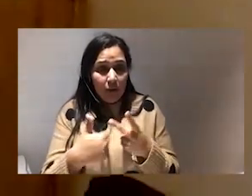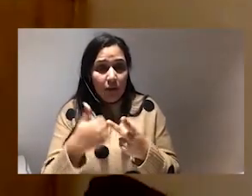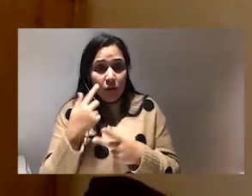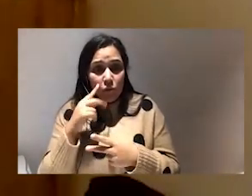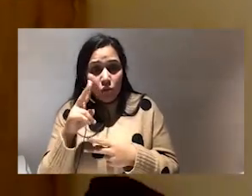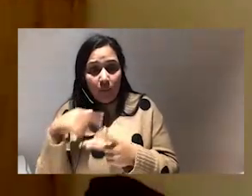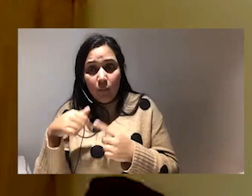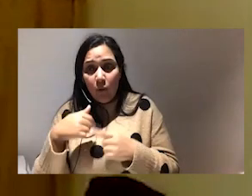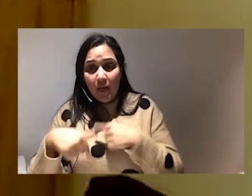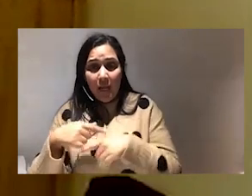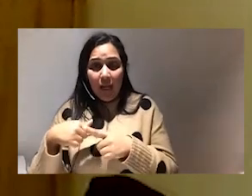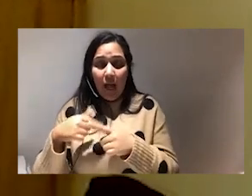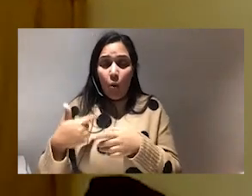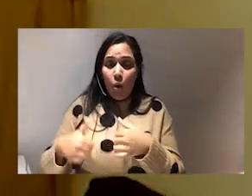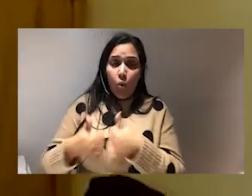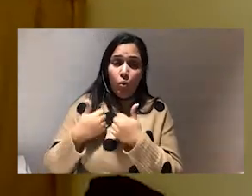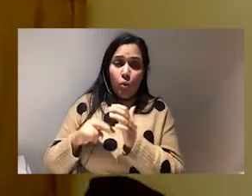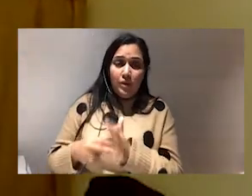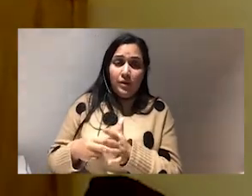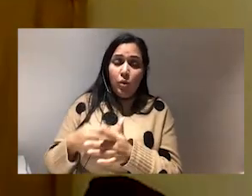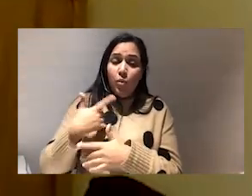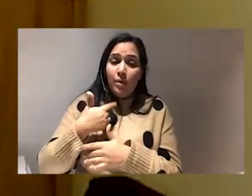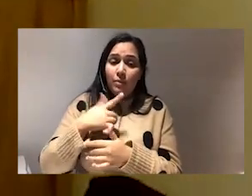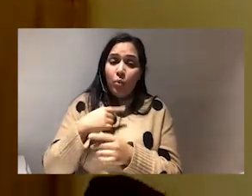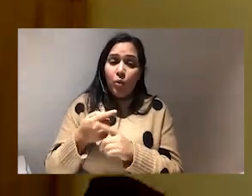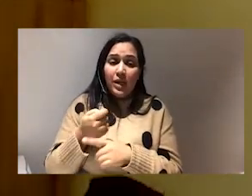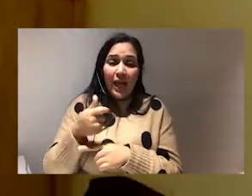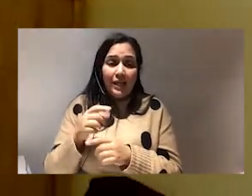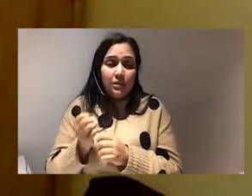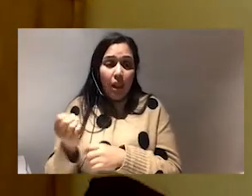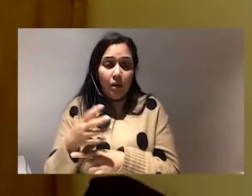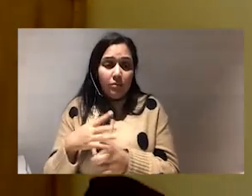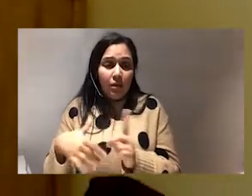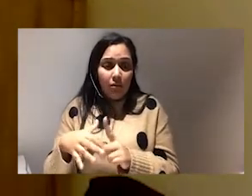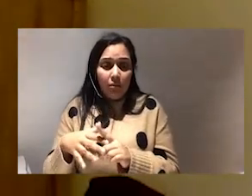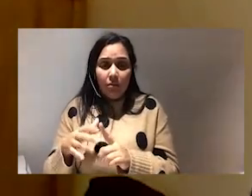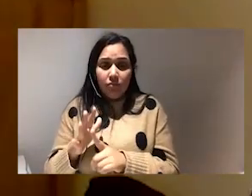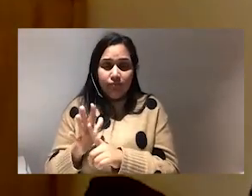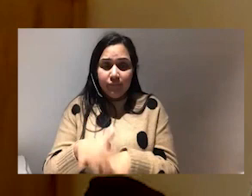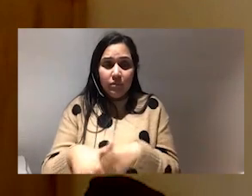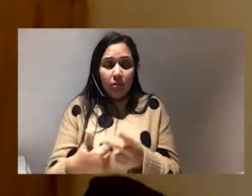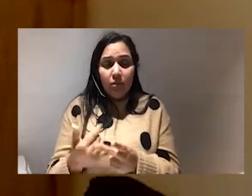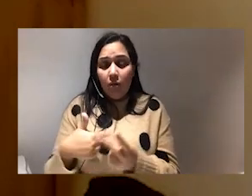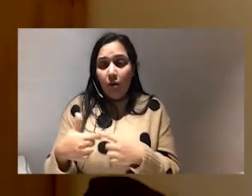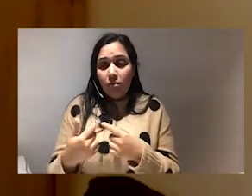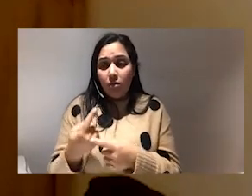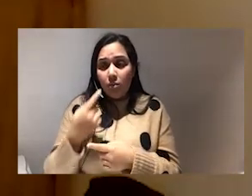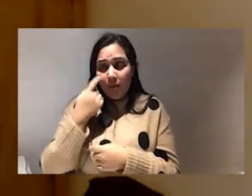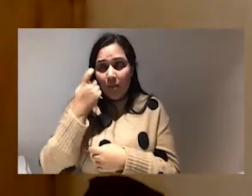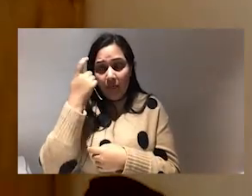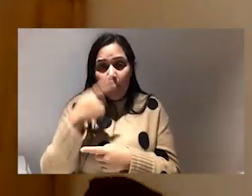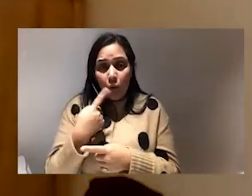also racially gaslight uh sister space and the whole situation has made me think about who is a friend or support to us in the sector